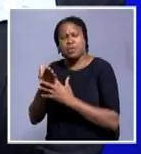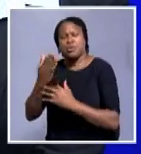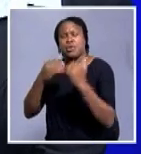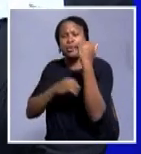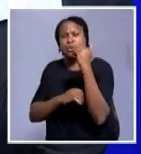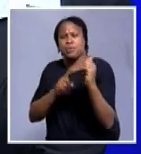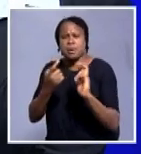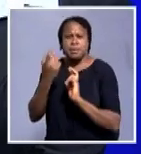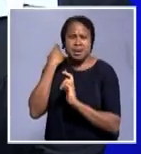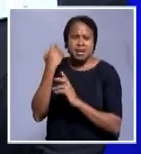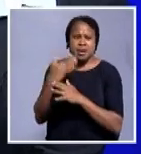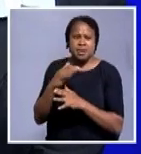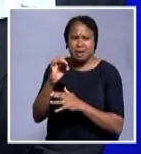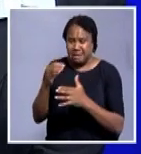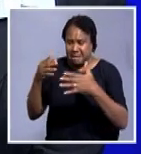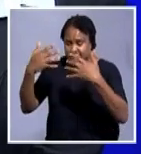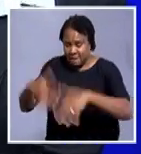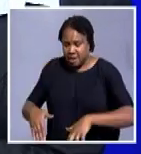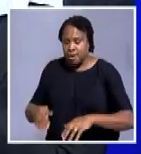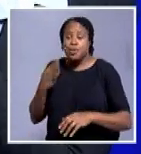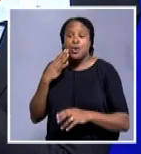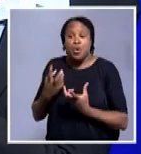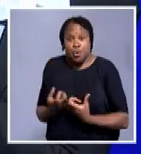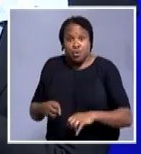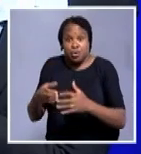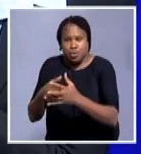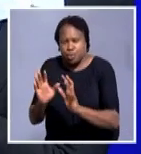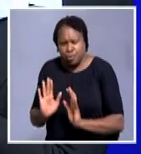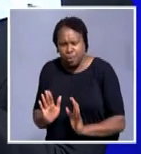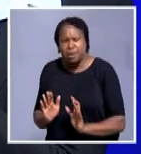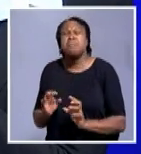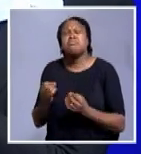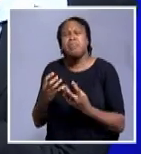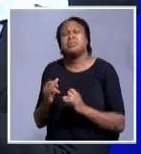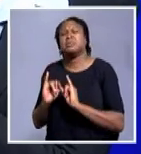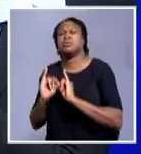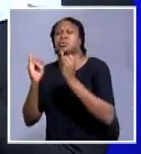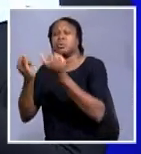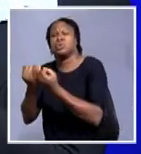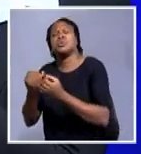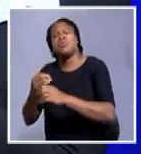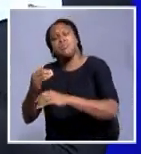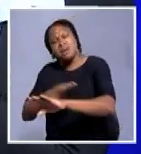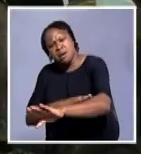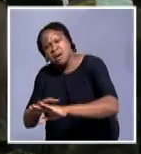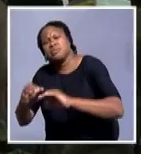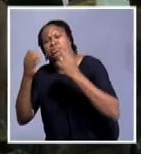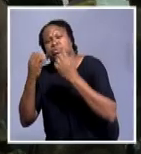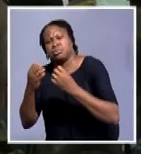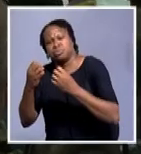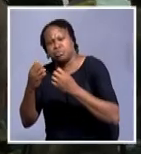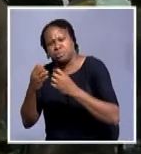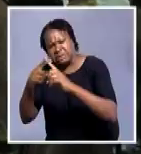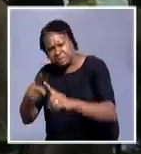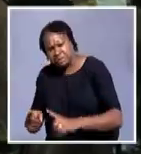Minister's job will end when the conference ends. So there's a number of institutions and processes, I think, that